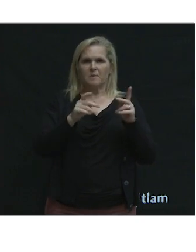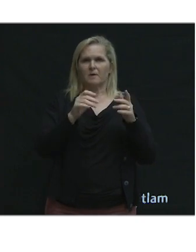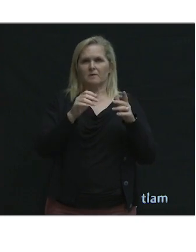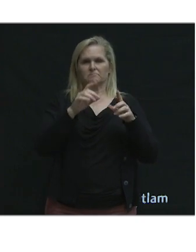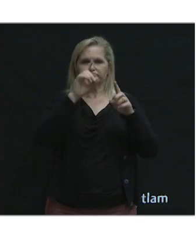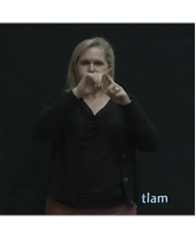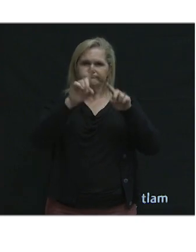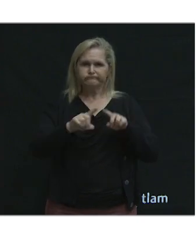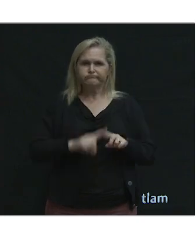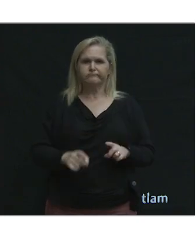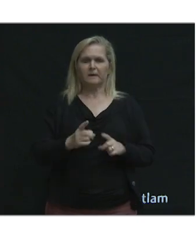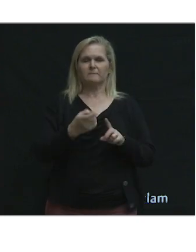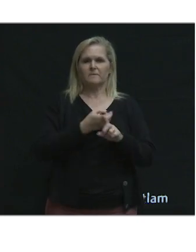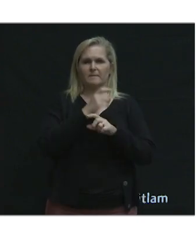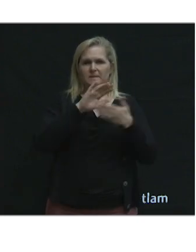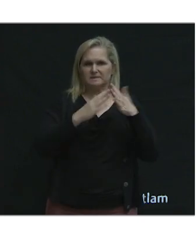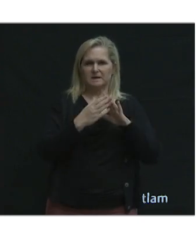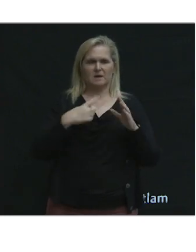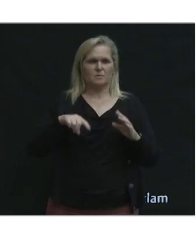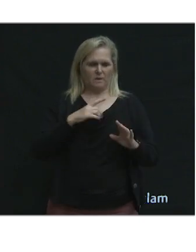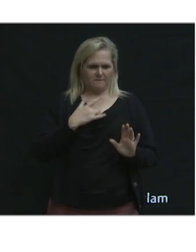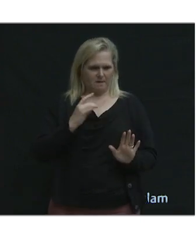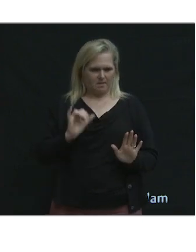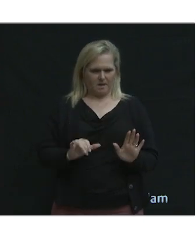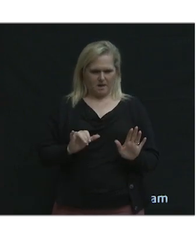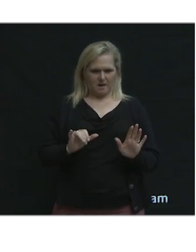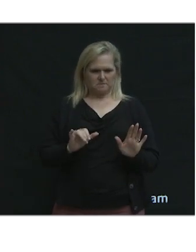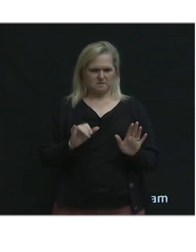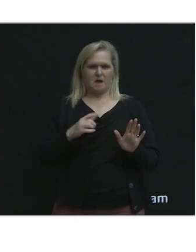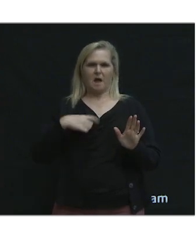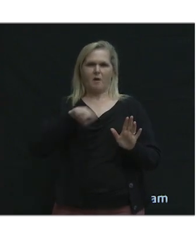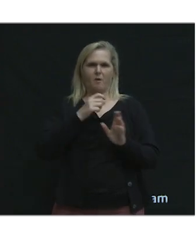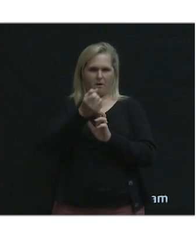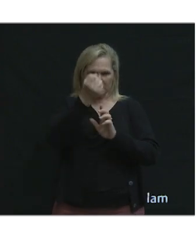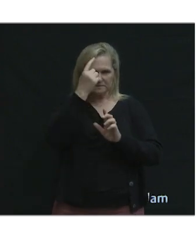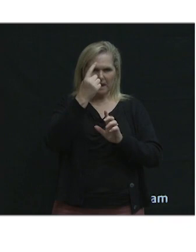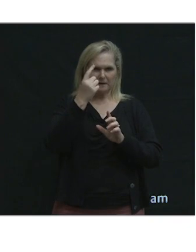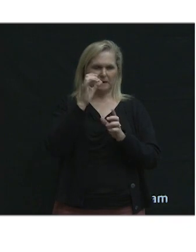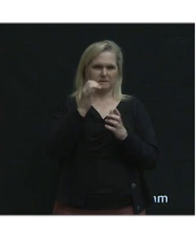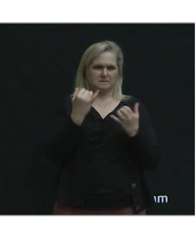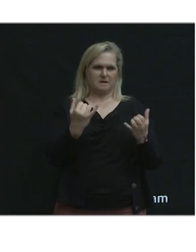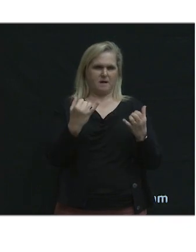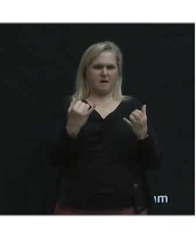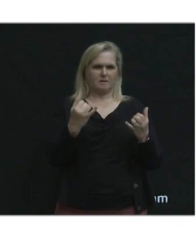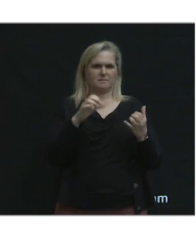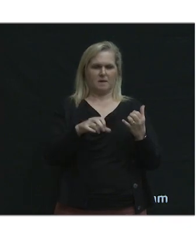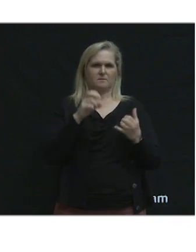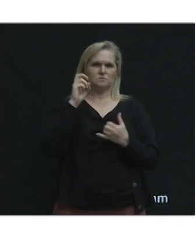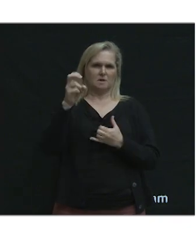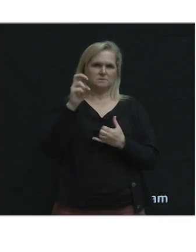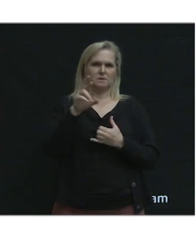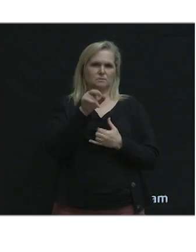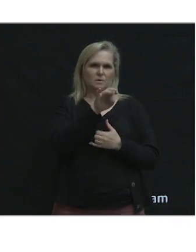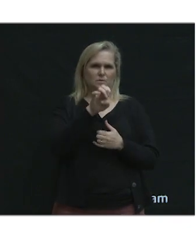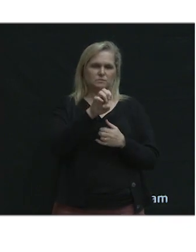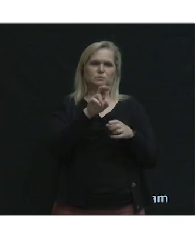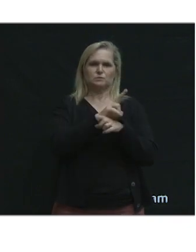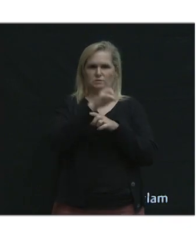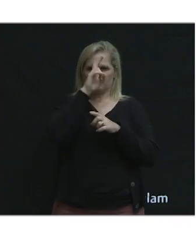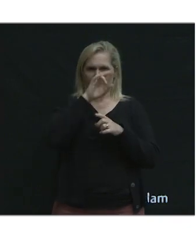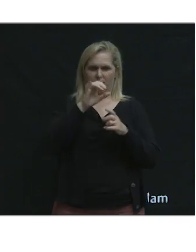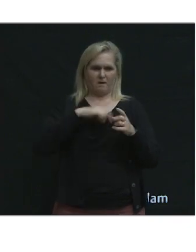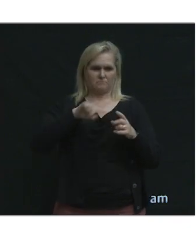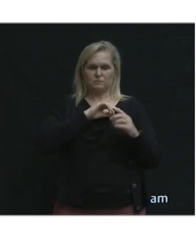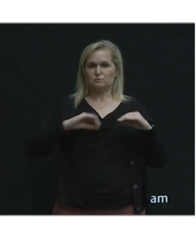recent immigrants. And a few of the key takeaways, uh, had, uh, were that a variety of transportation modes were used to get around the city,